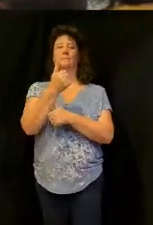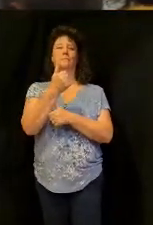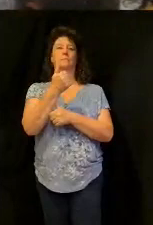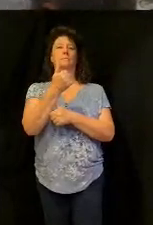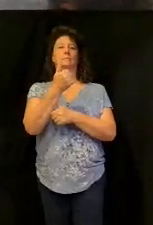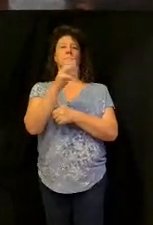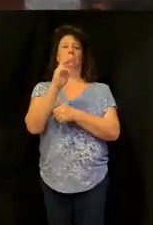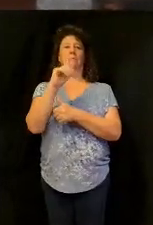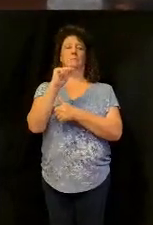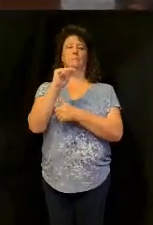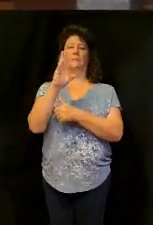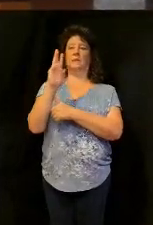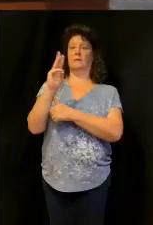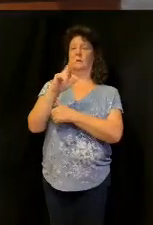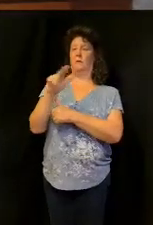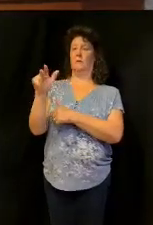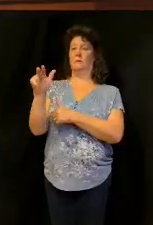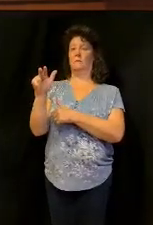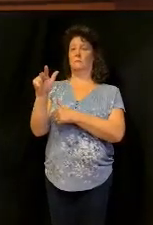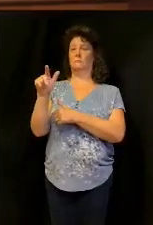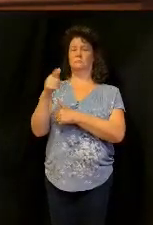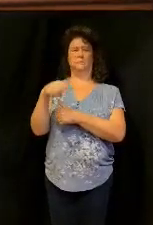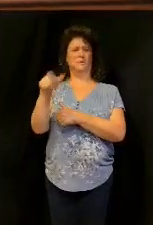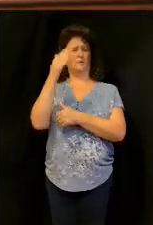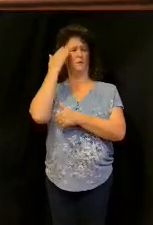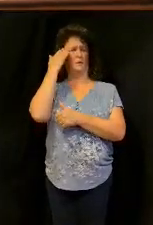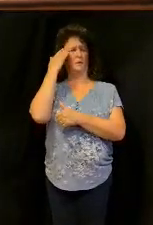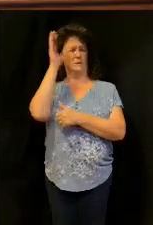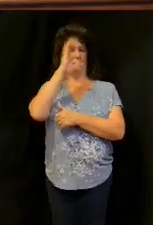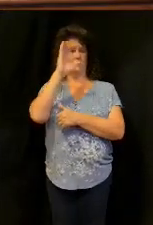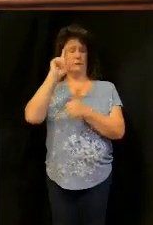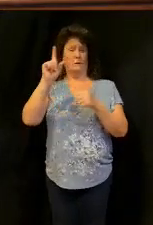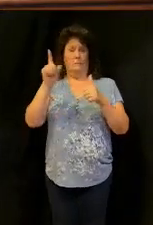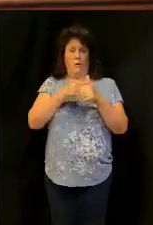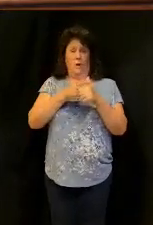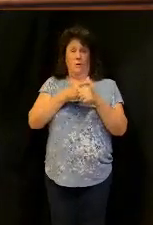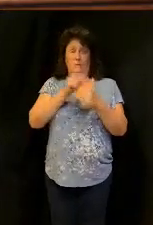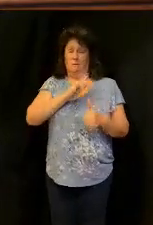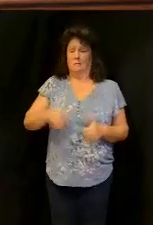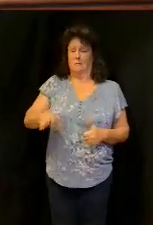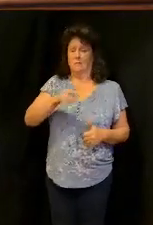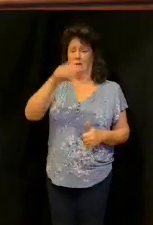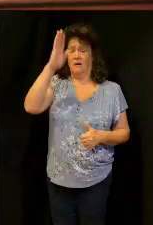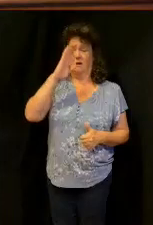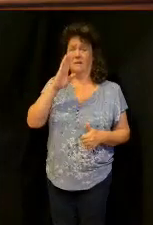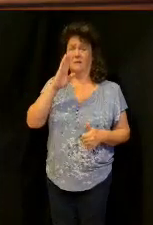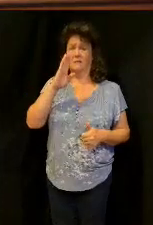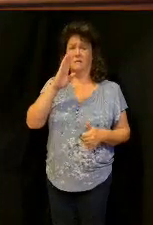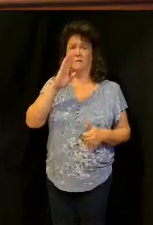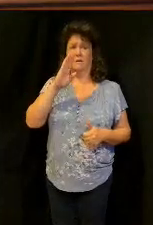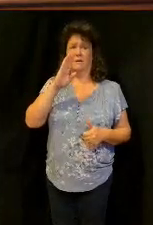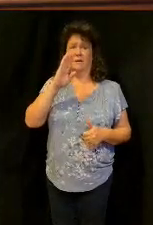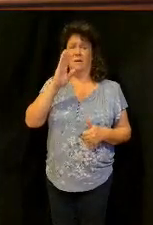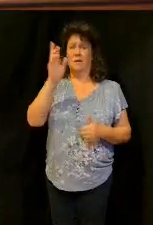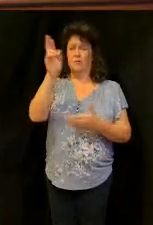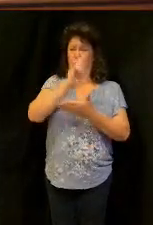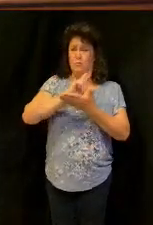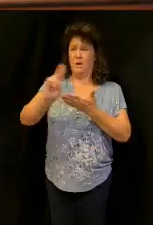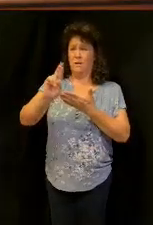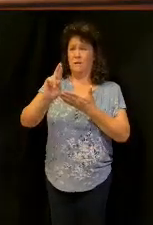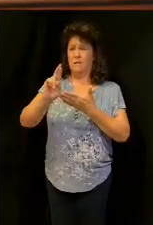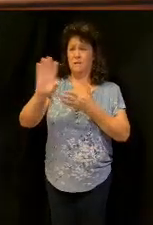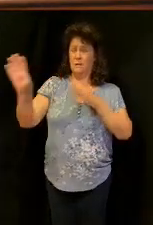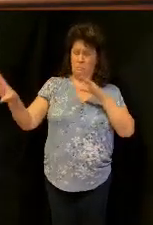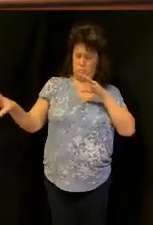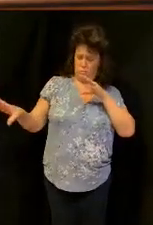Matthew 6, 33. You guys know this. Seek ye first the what? The kingdom of God and his righteousness and all these things